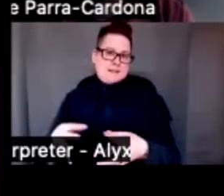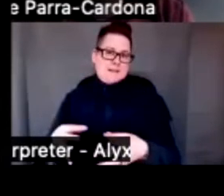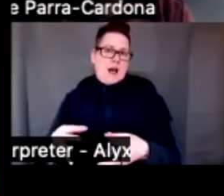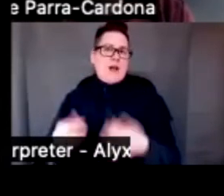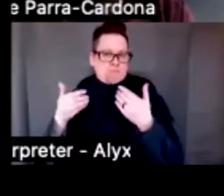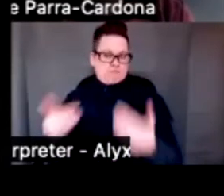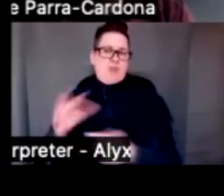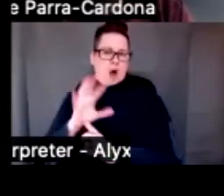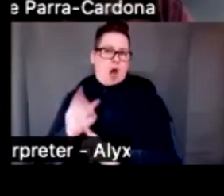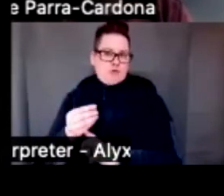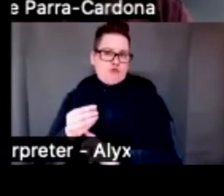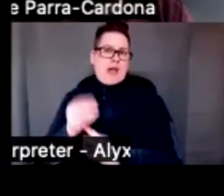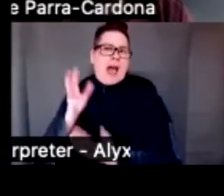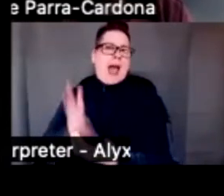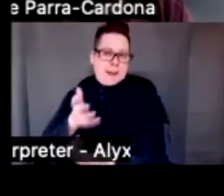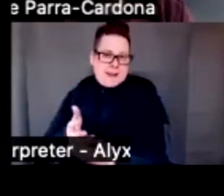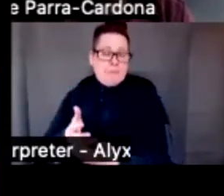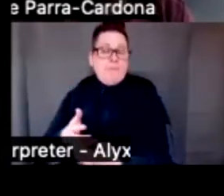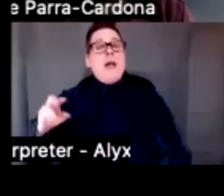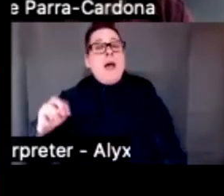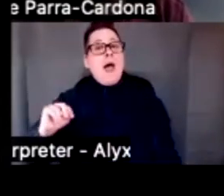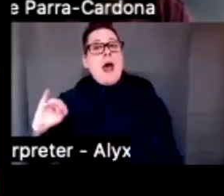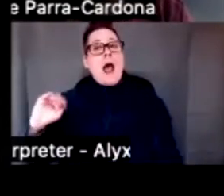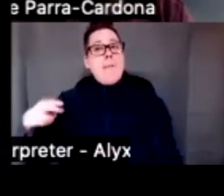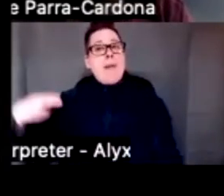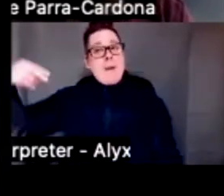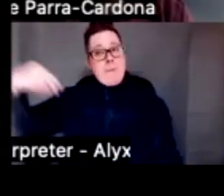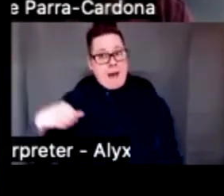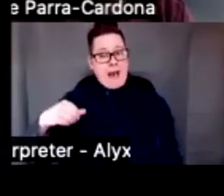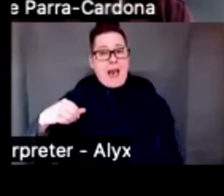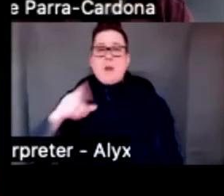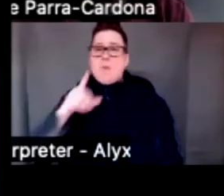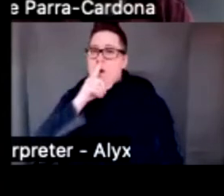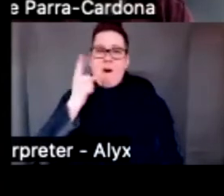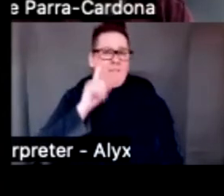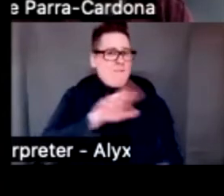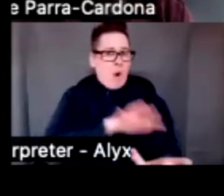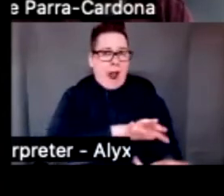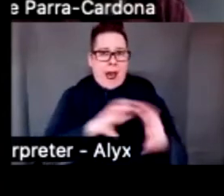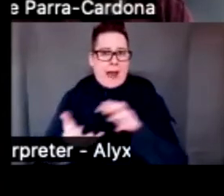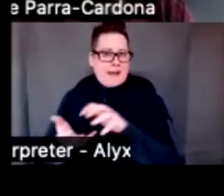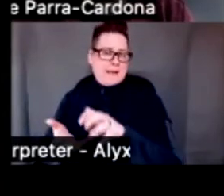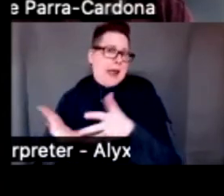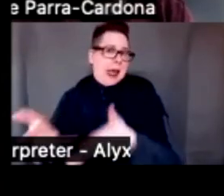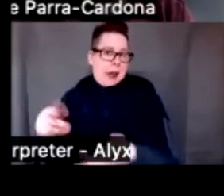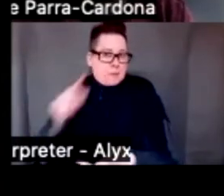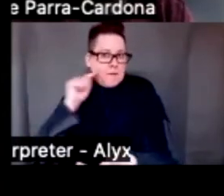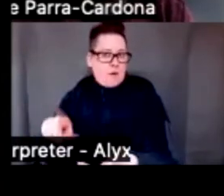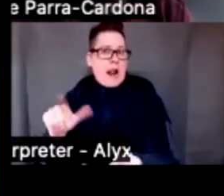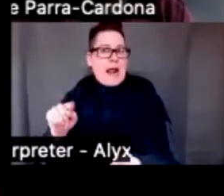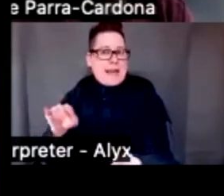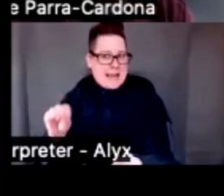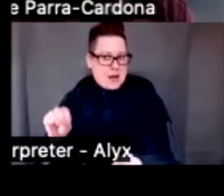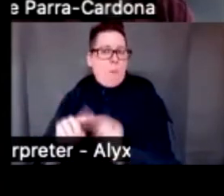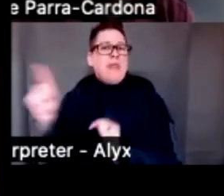adaptation. Now, NIMH funded us not to adapt an intervention only for Latinos, but NIMH funded